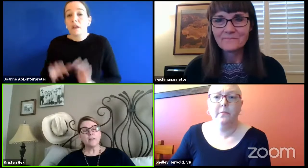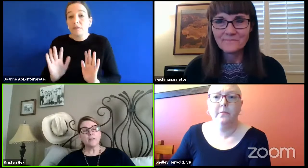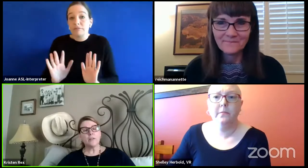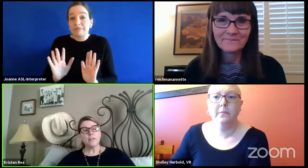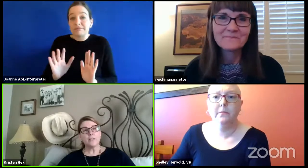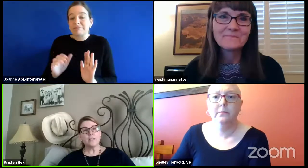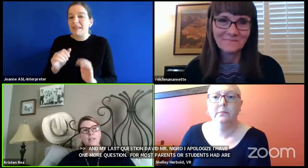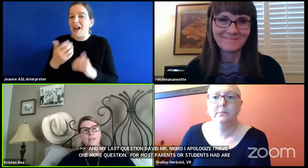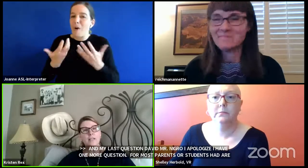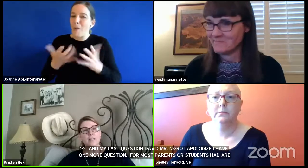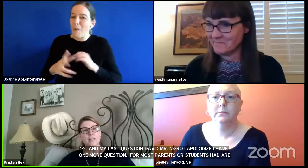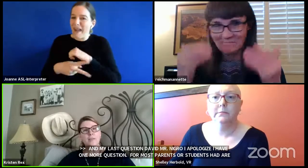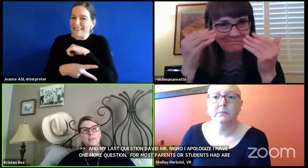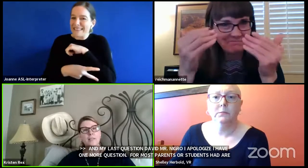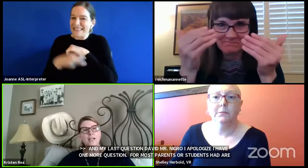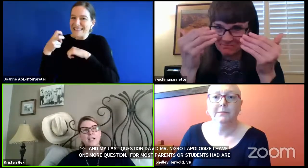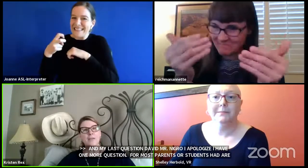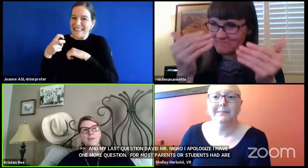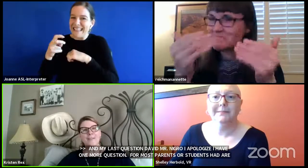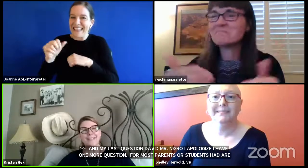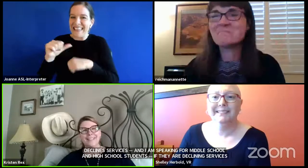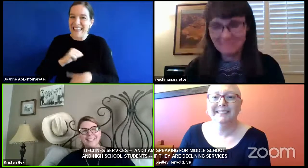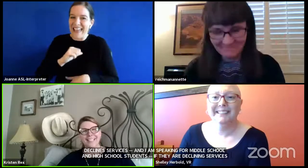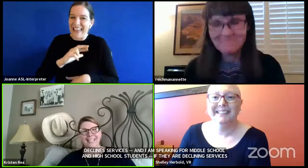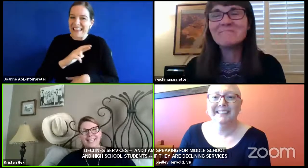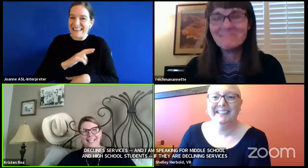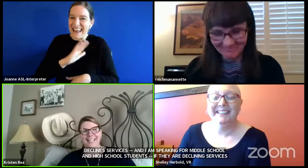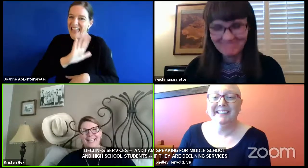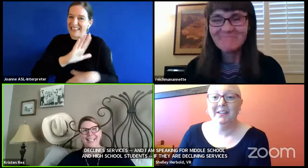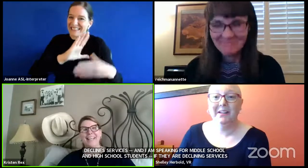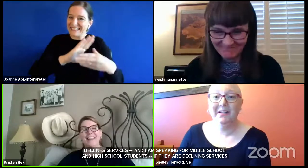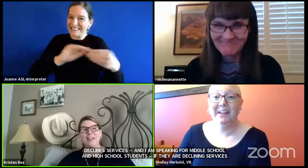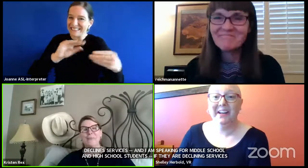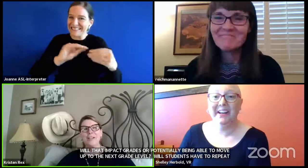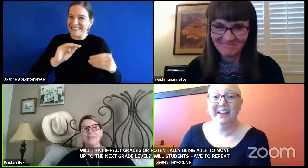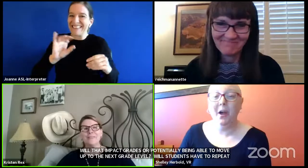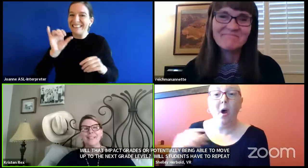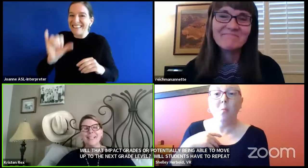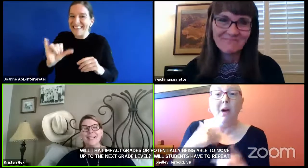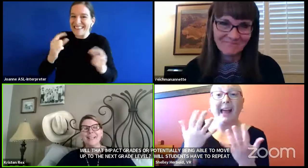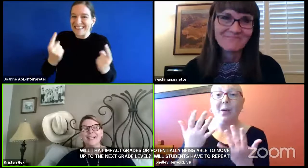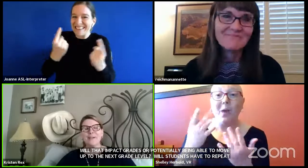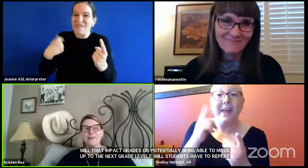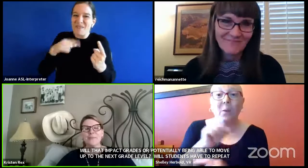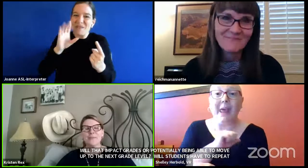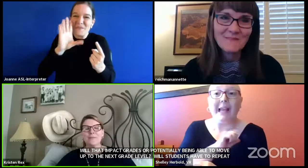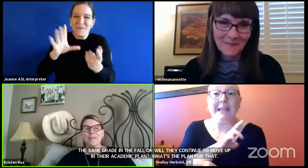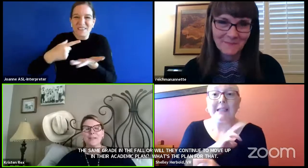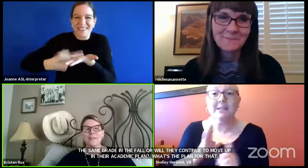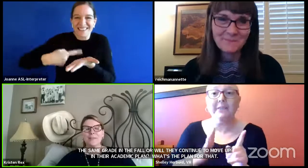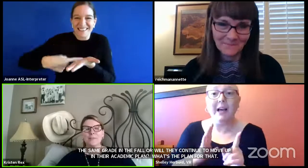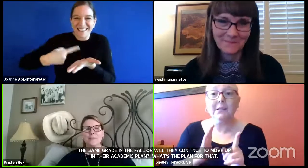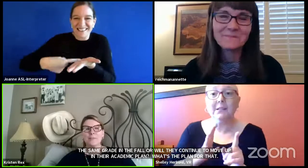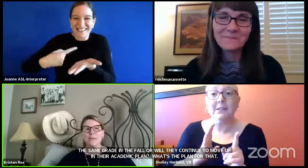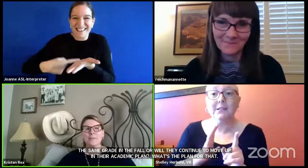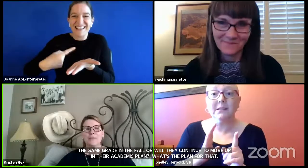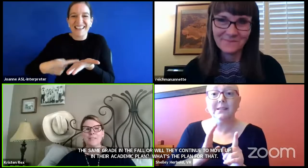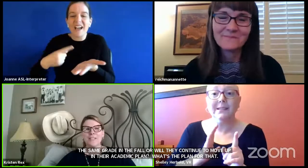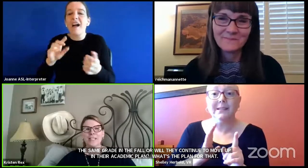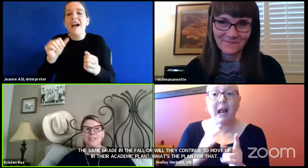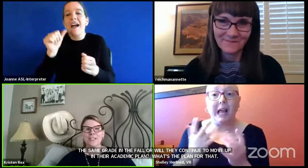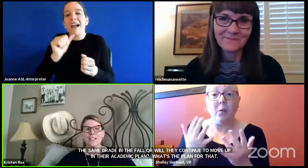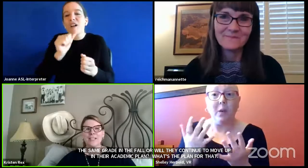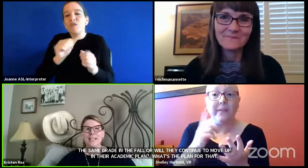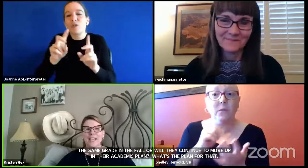Annette's thunder. That is a, um, it's an item that we're covering. Um, the, the Arizona department